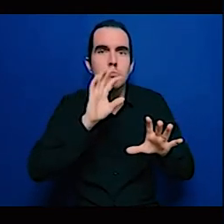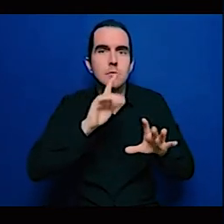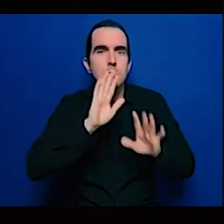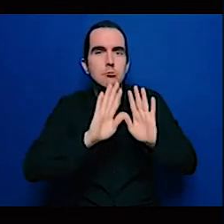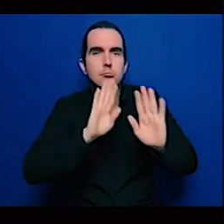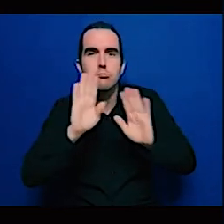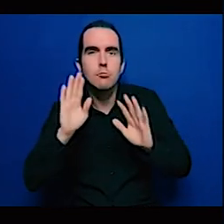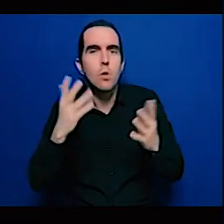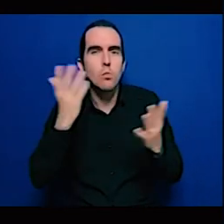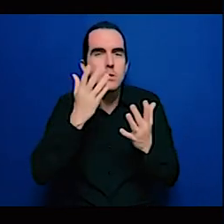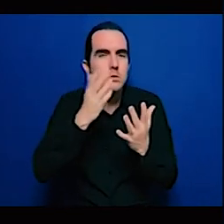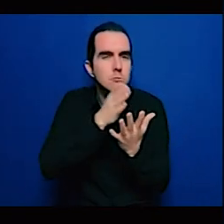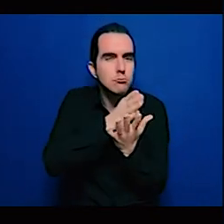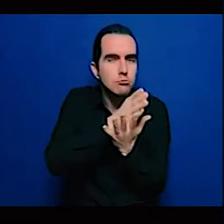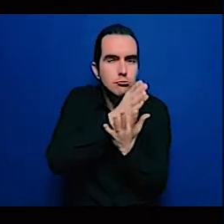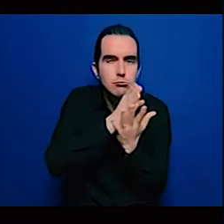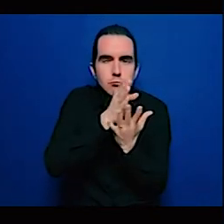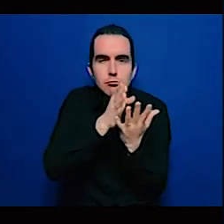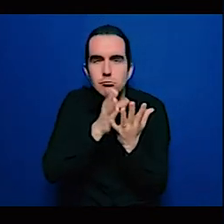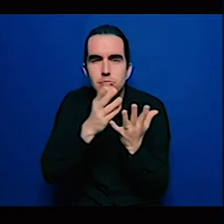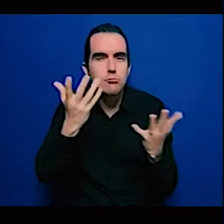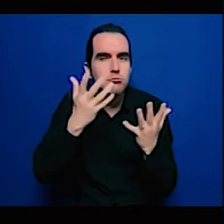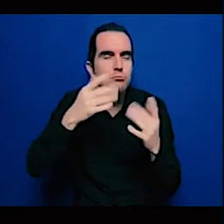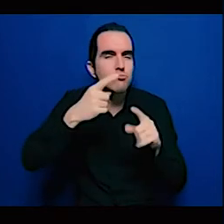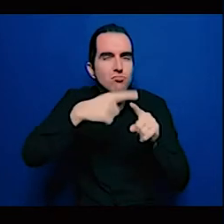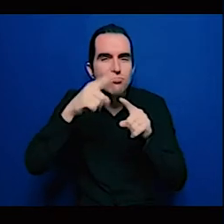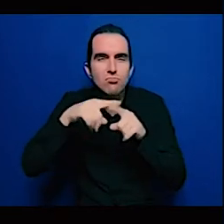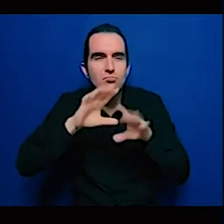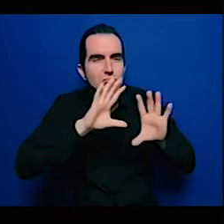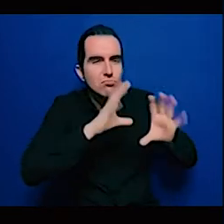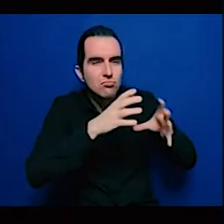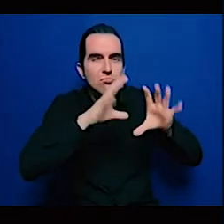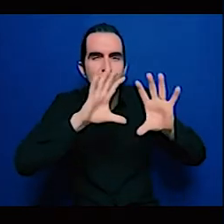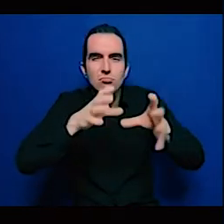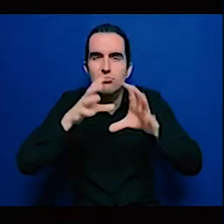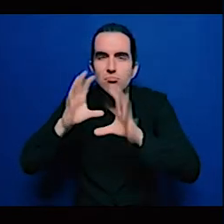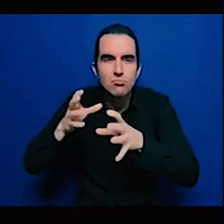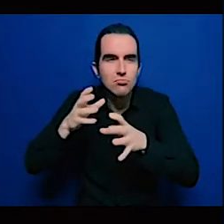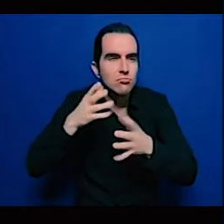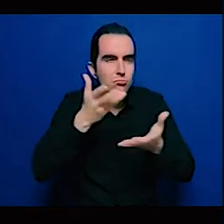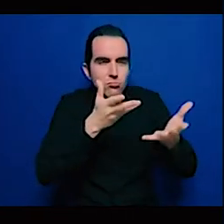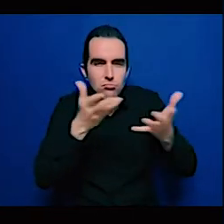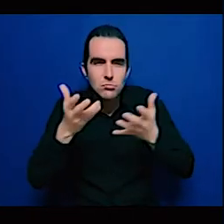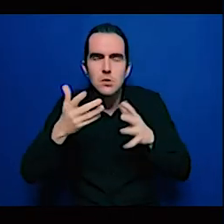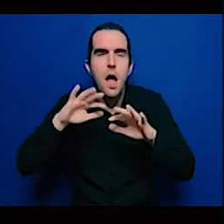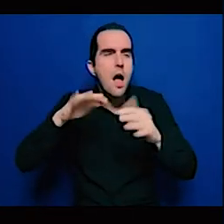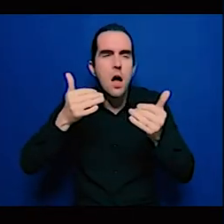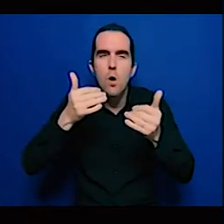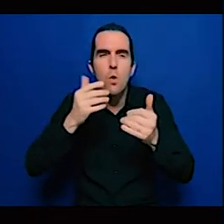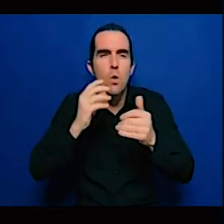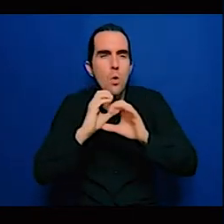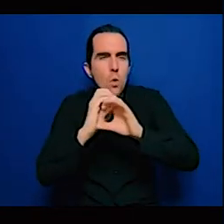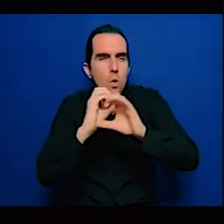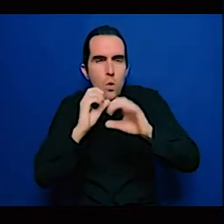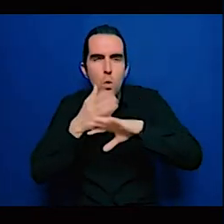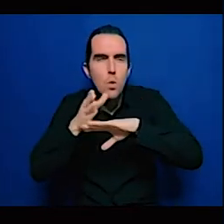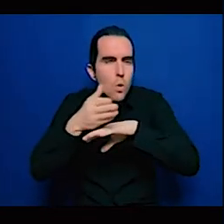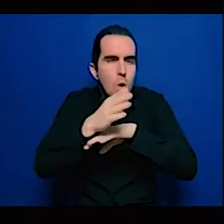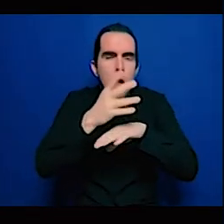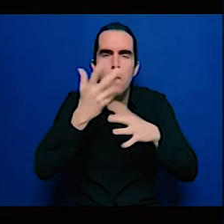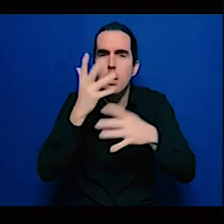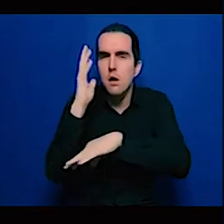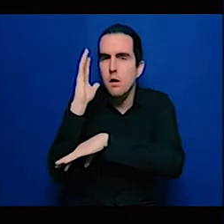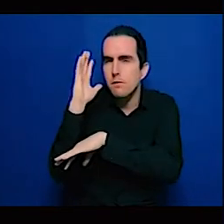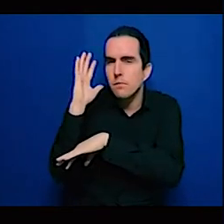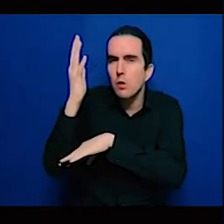agriculture in the very broad sense and as estimation